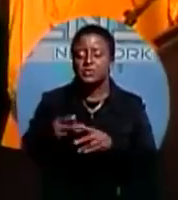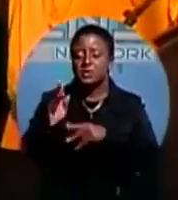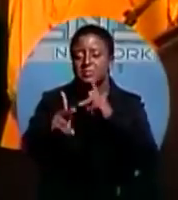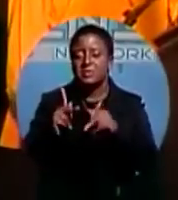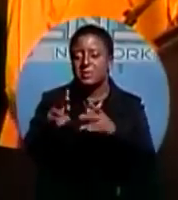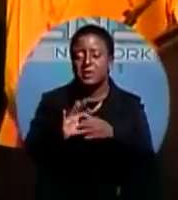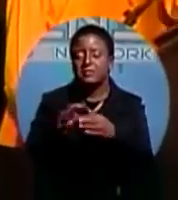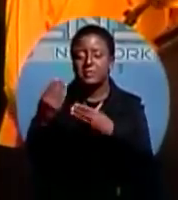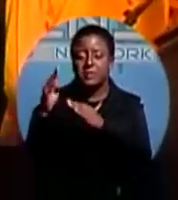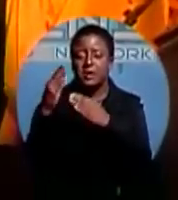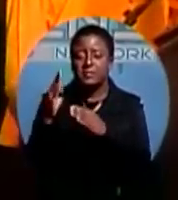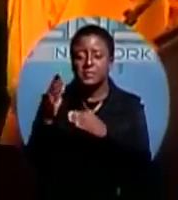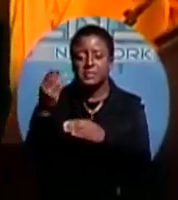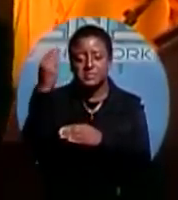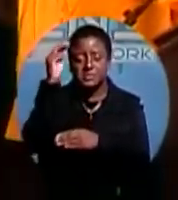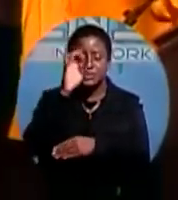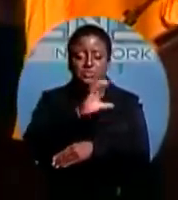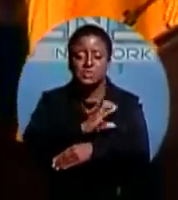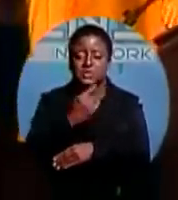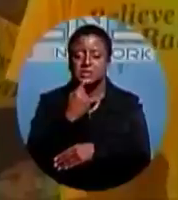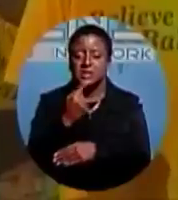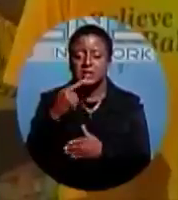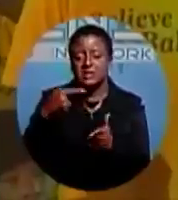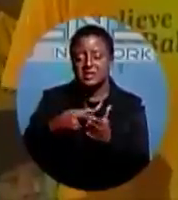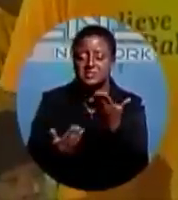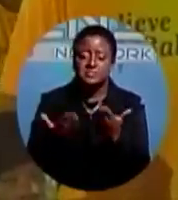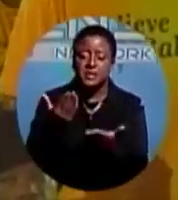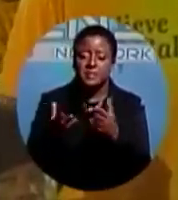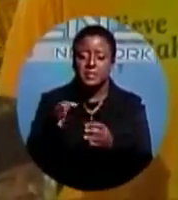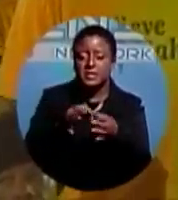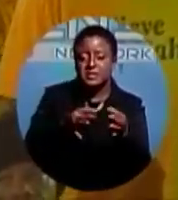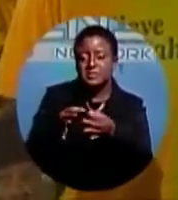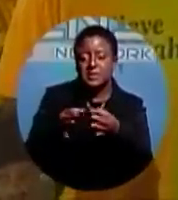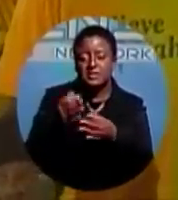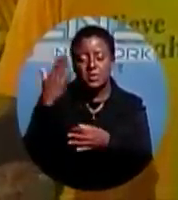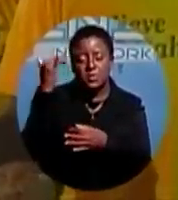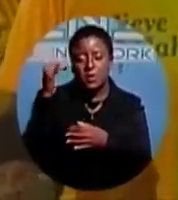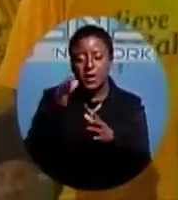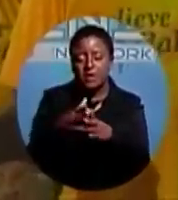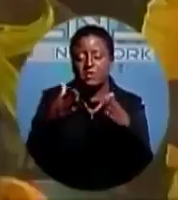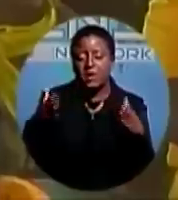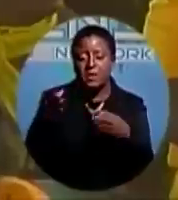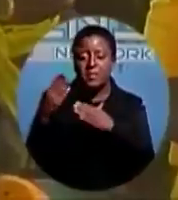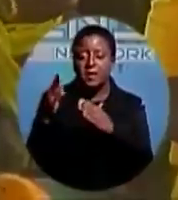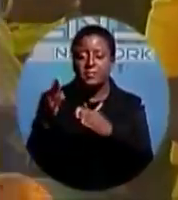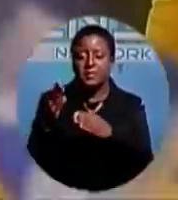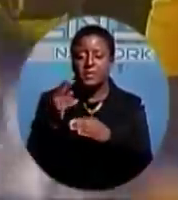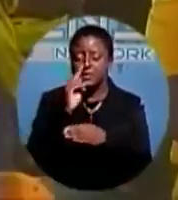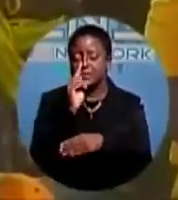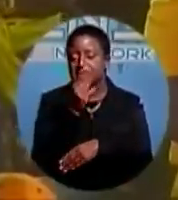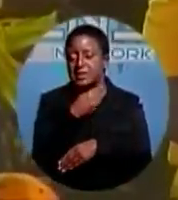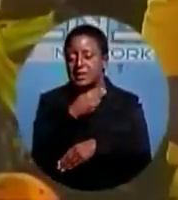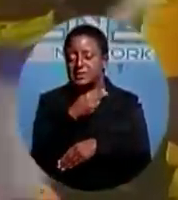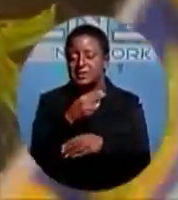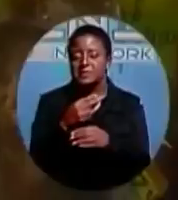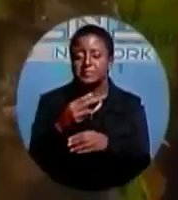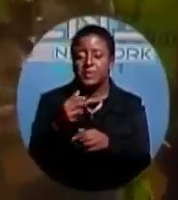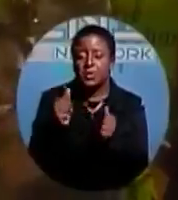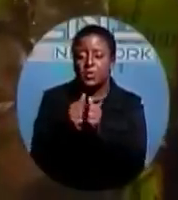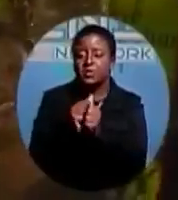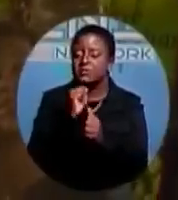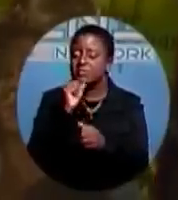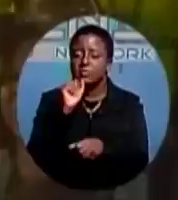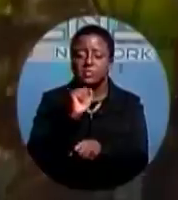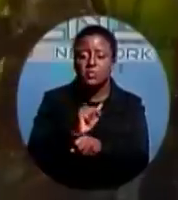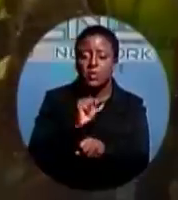Bahamas. Mr Christie said this probably explains why Grand Bahama was neglected. He noted that with unemployment at an all-time